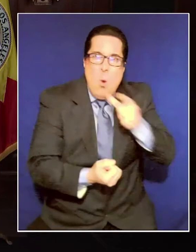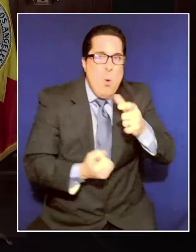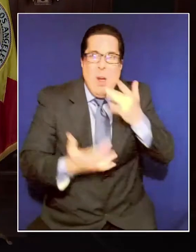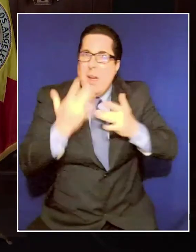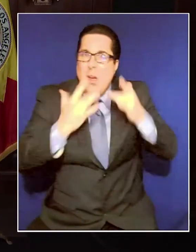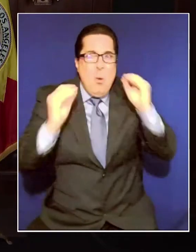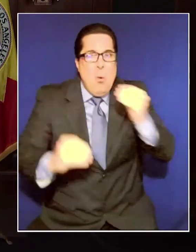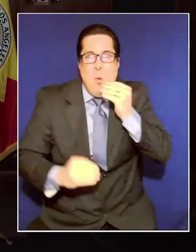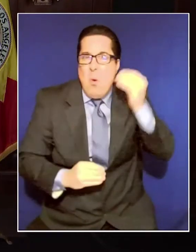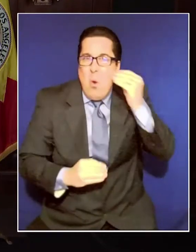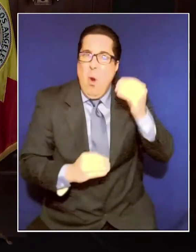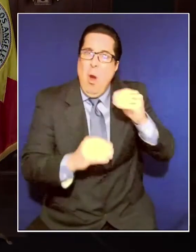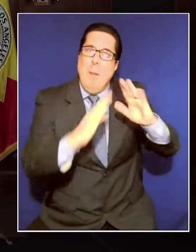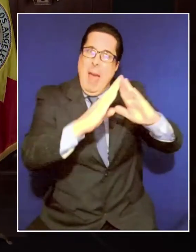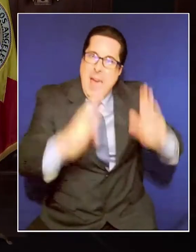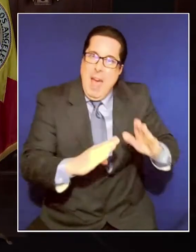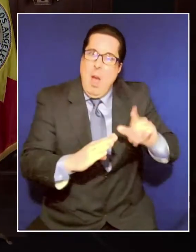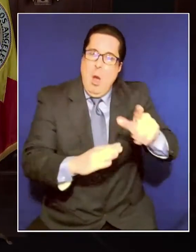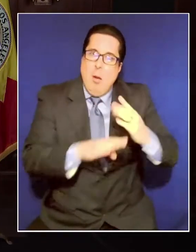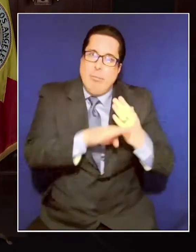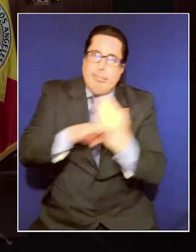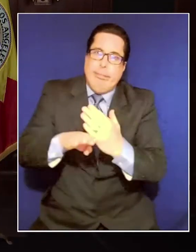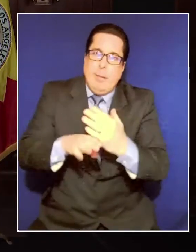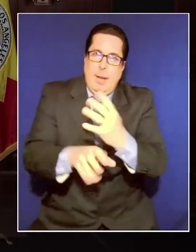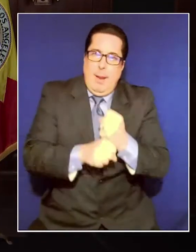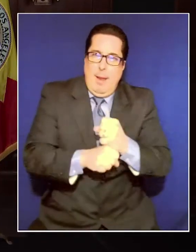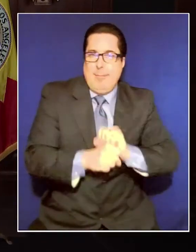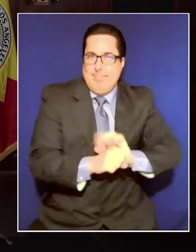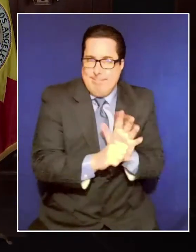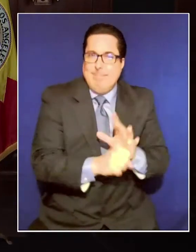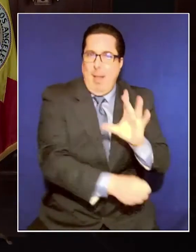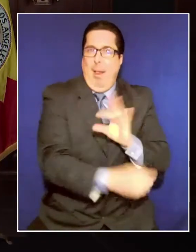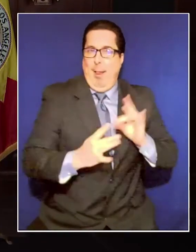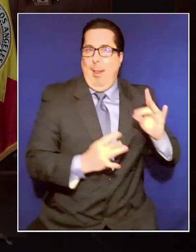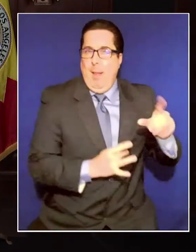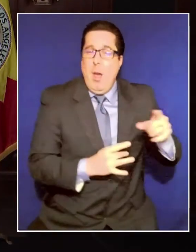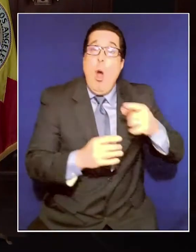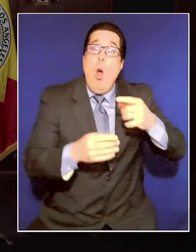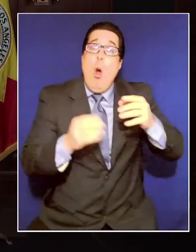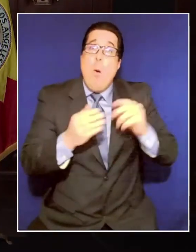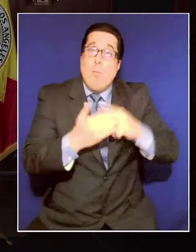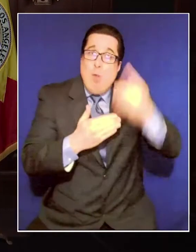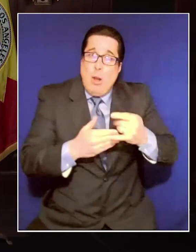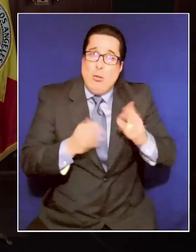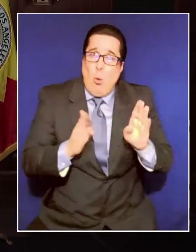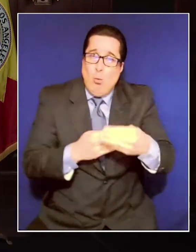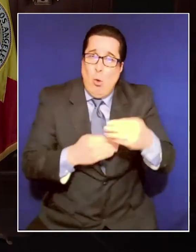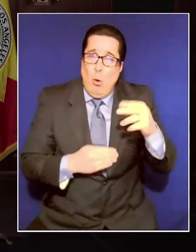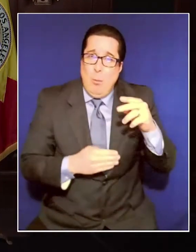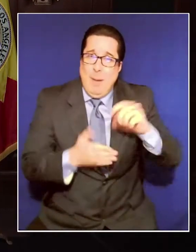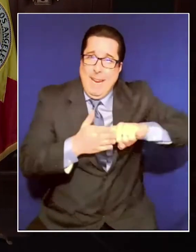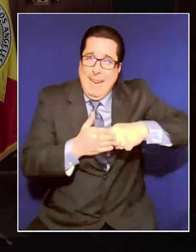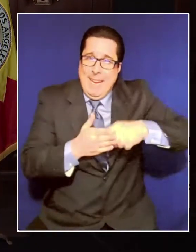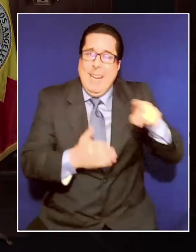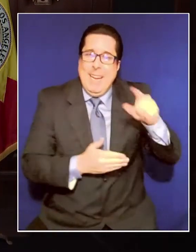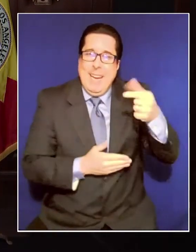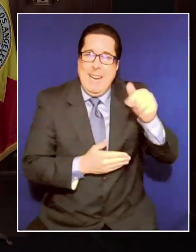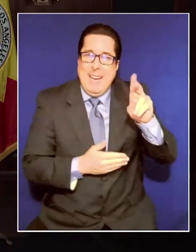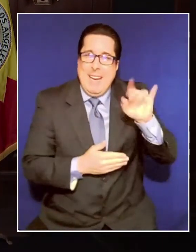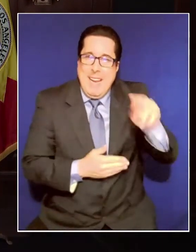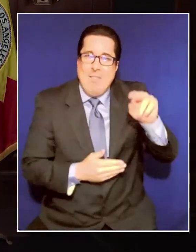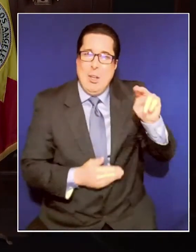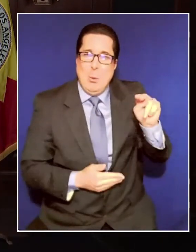program that has been known here as Project Roomkey, together with our Governor Gavin Newsom and with our State